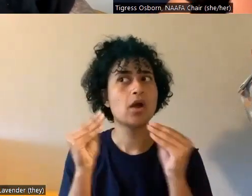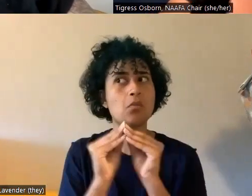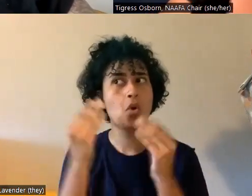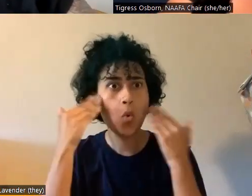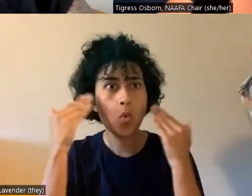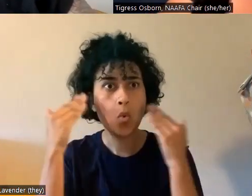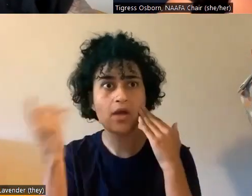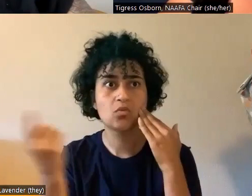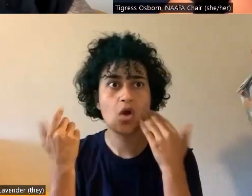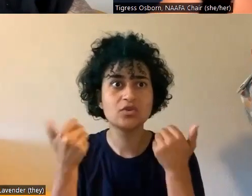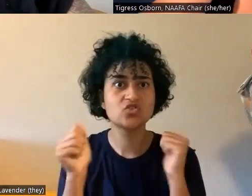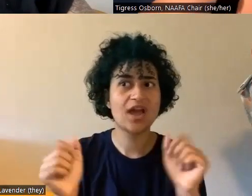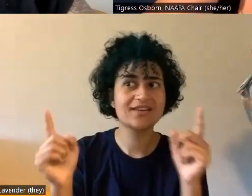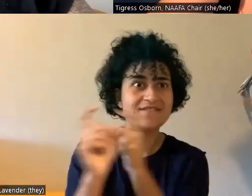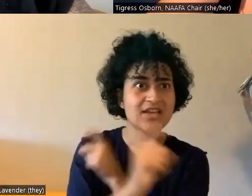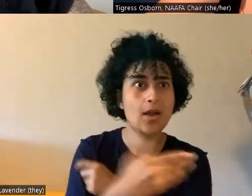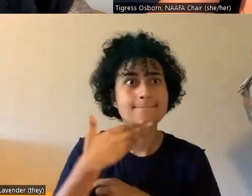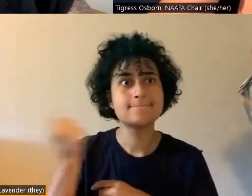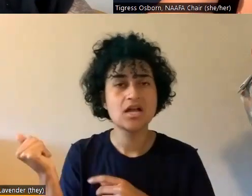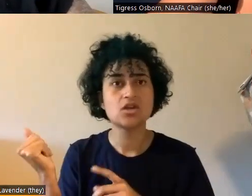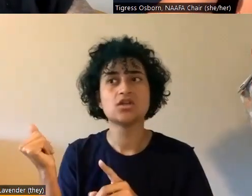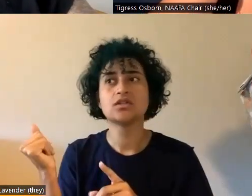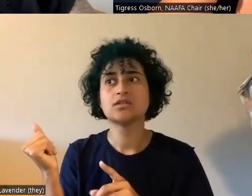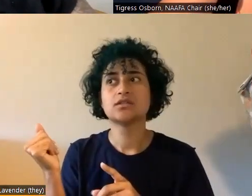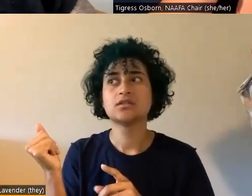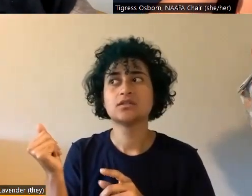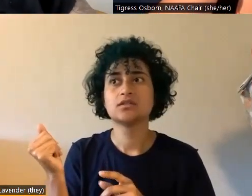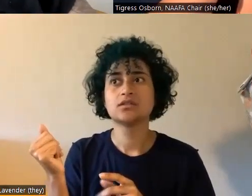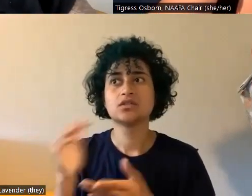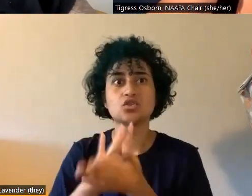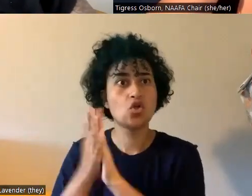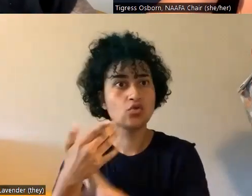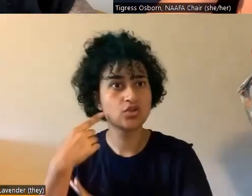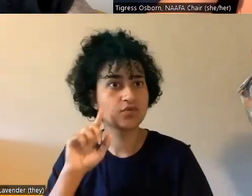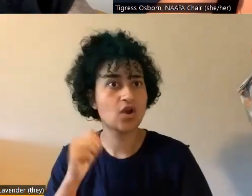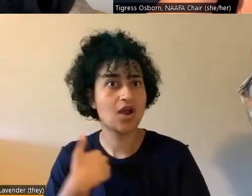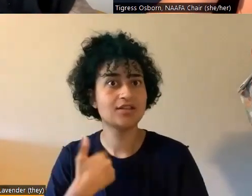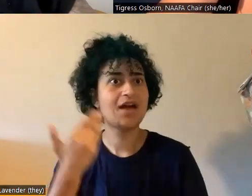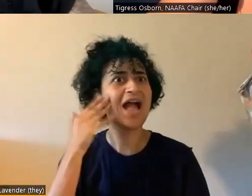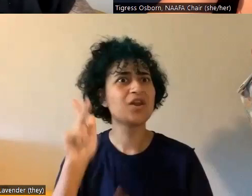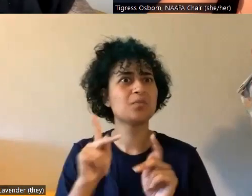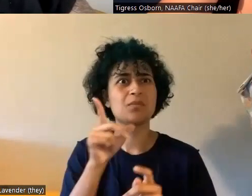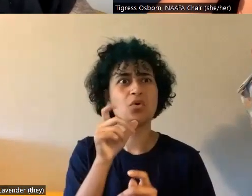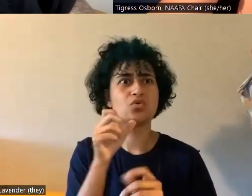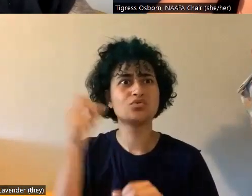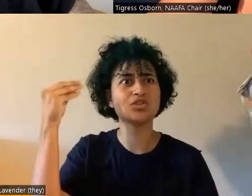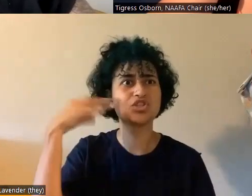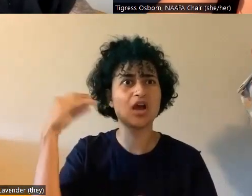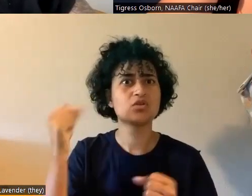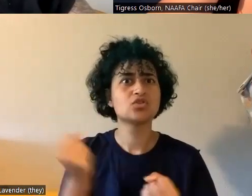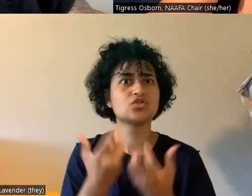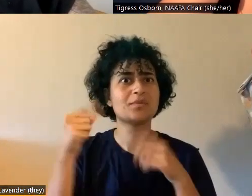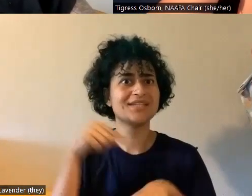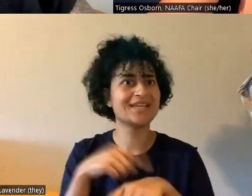constantly trying to figure out better solutions for ourselves. I know people who shower so many times a day and it's, it's really